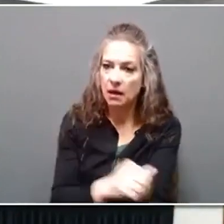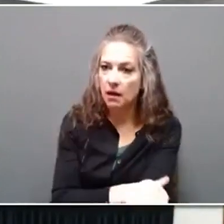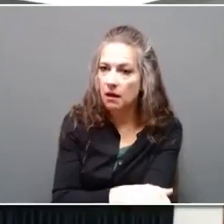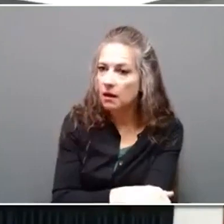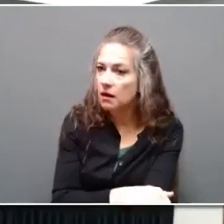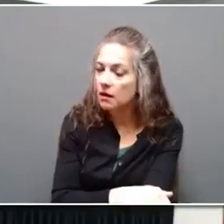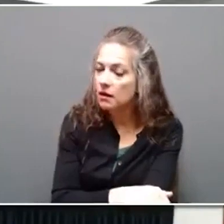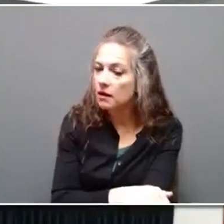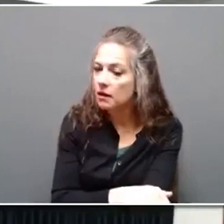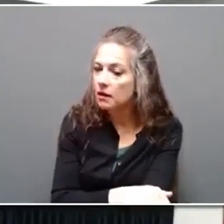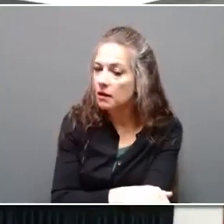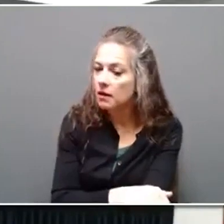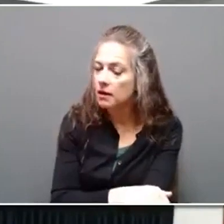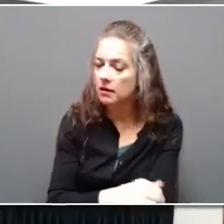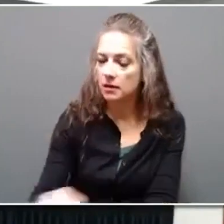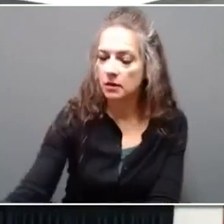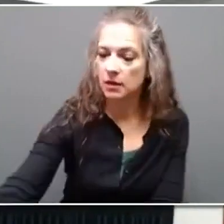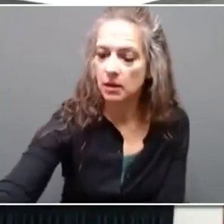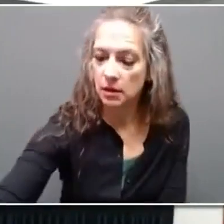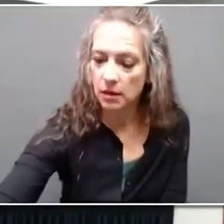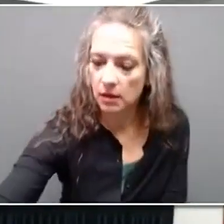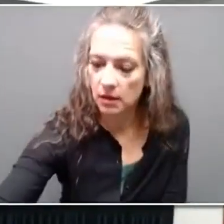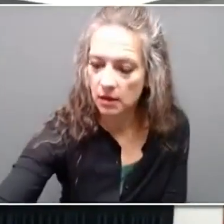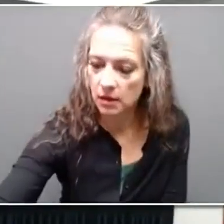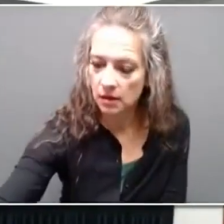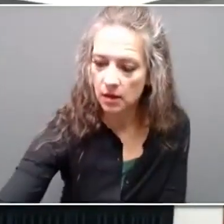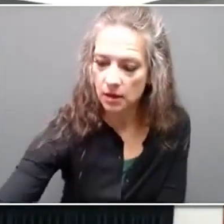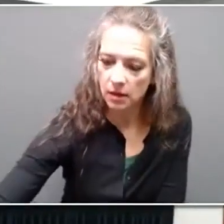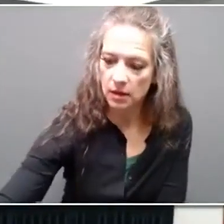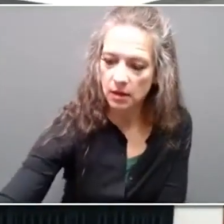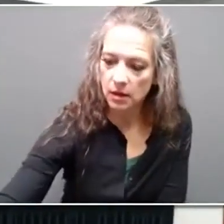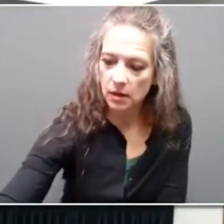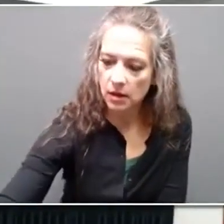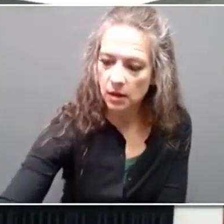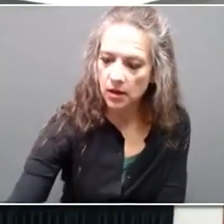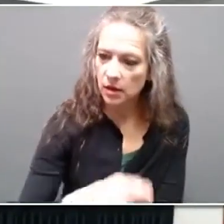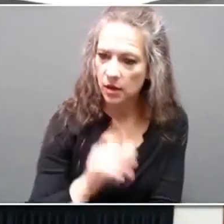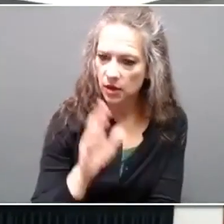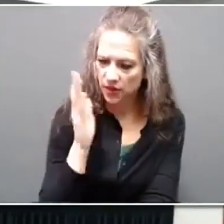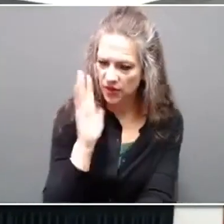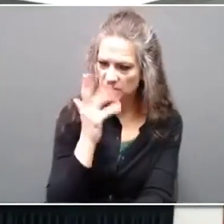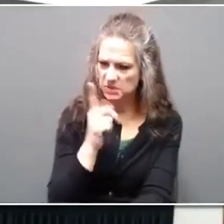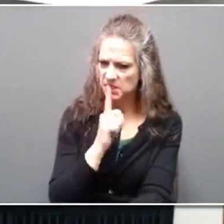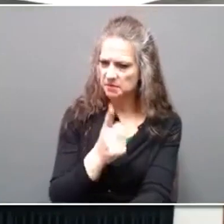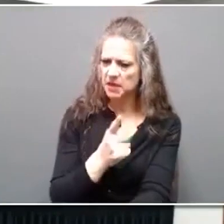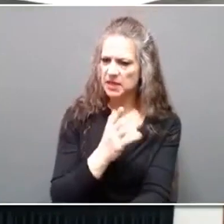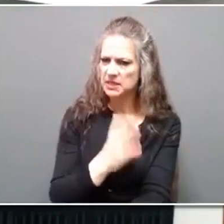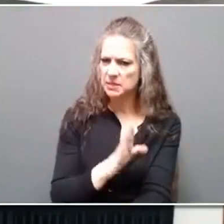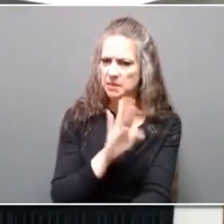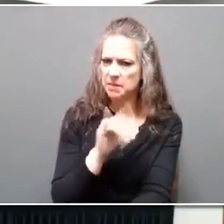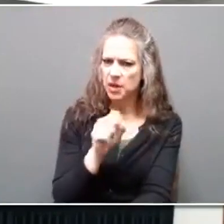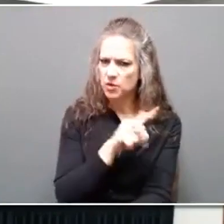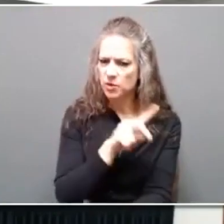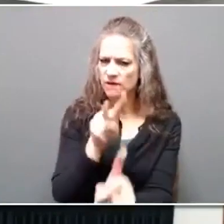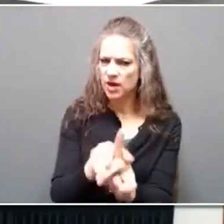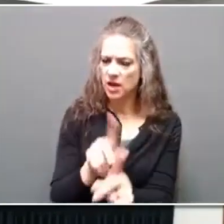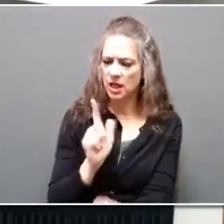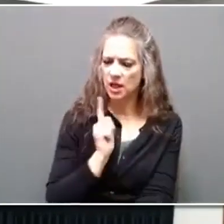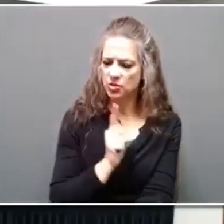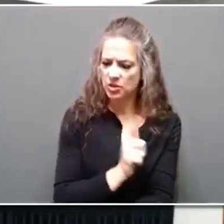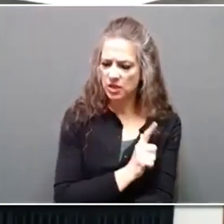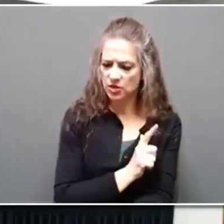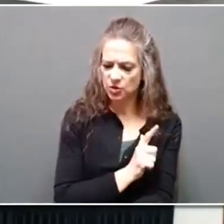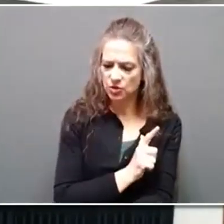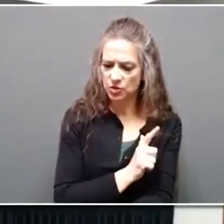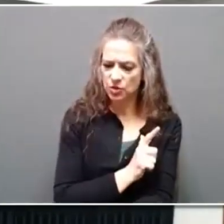Thank you, Governor. There seems to be a trend of bills being filed in the legislature that would so limit on executive